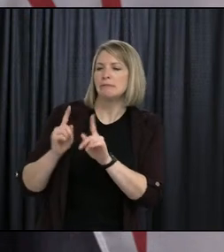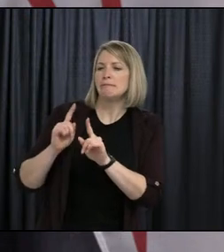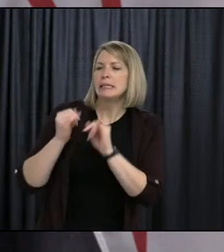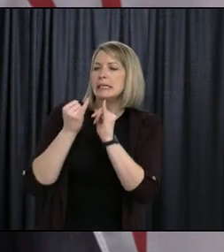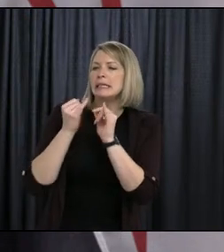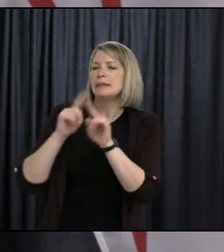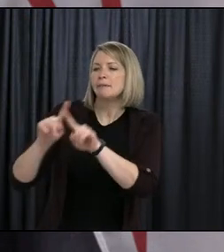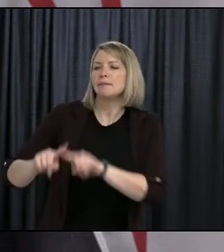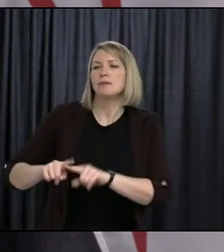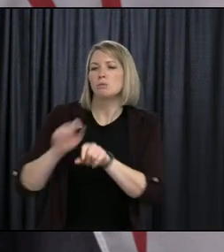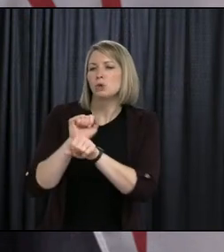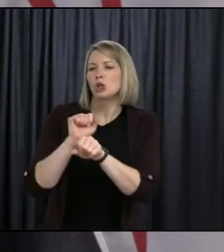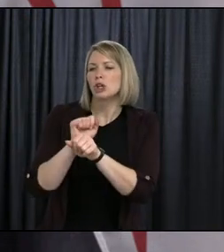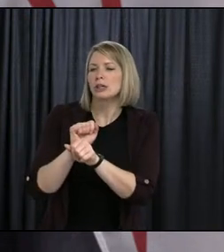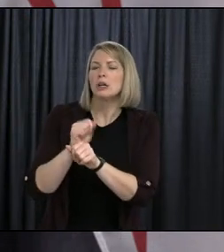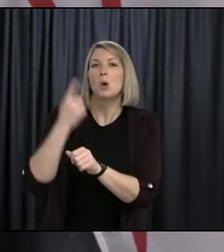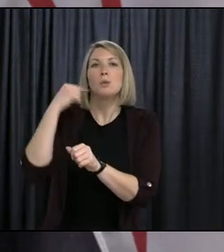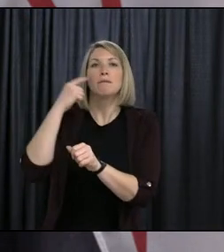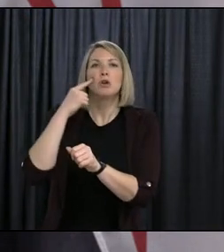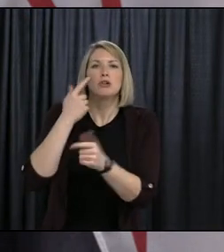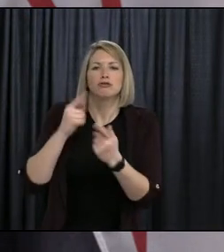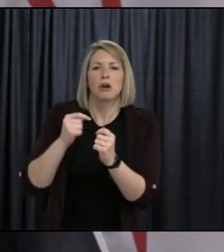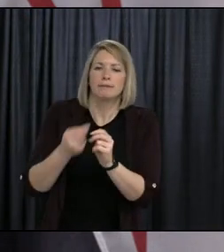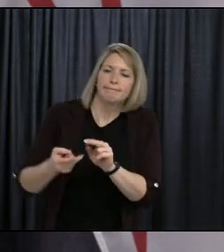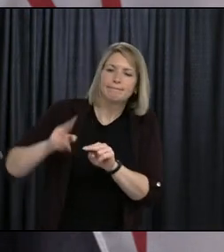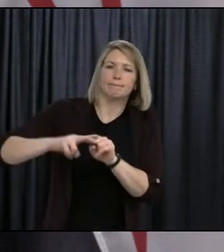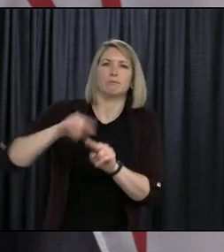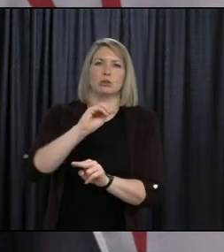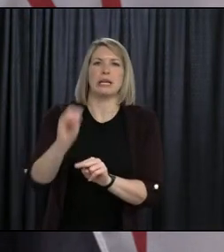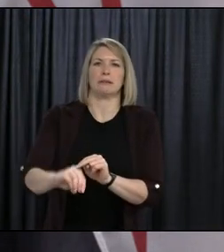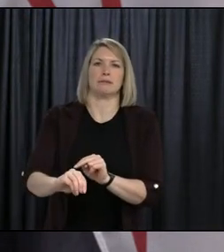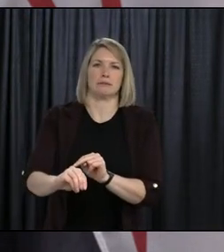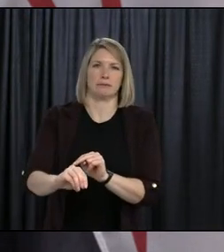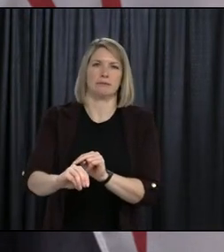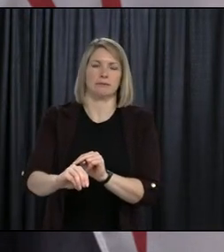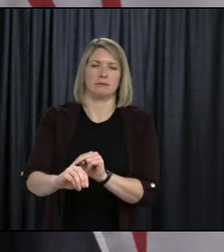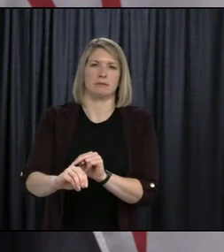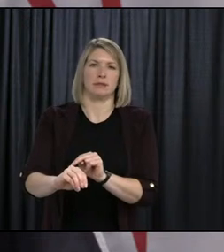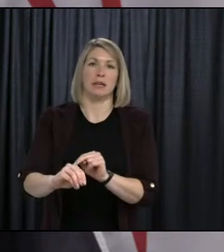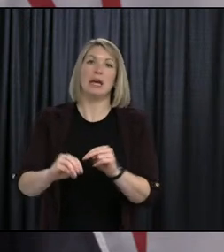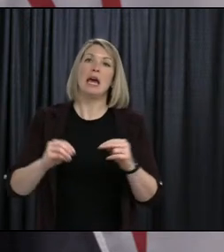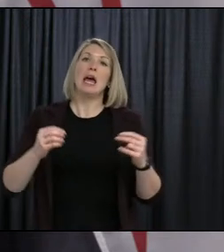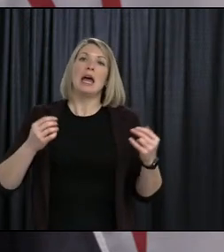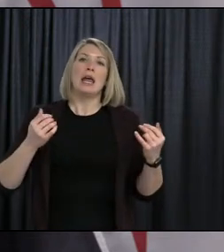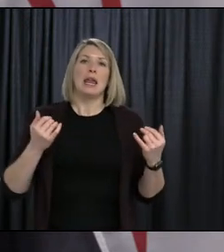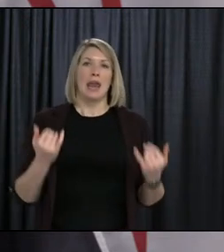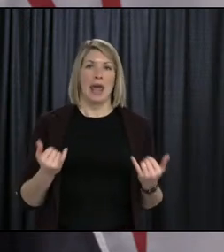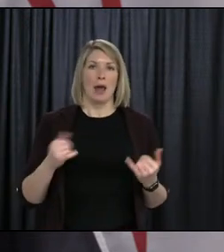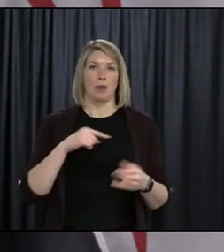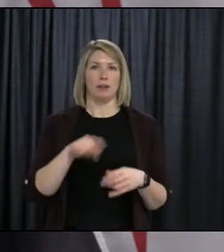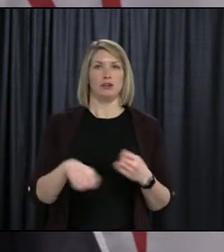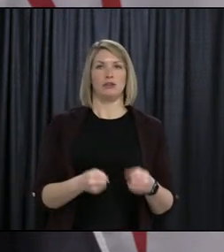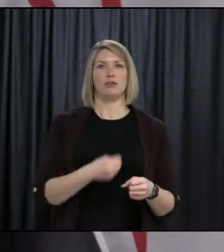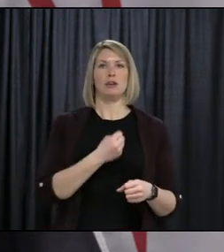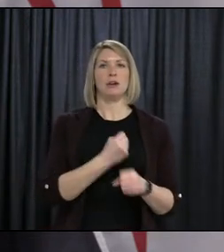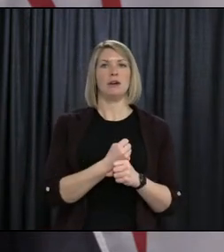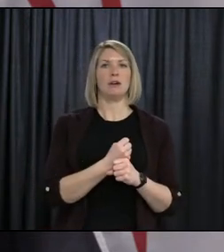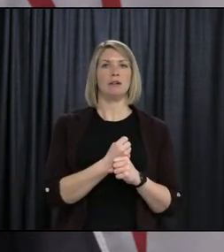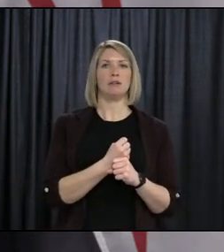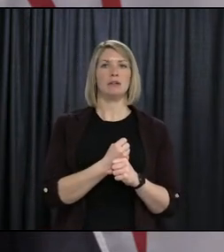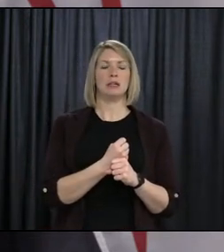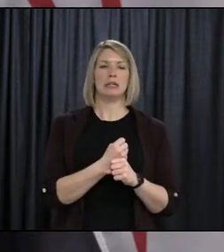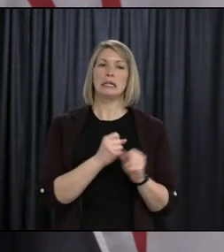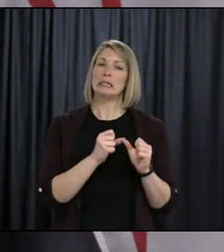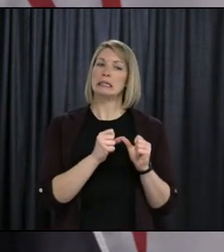assessment is ongoing. Now, obviously, you have to have soft eyes, if I can call it that, on the challenges that